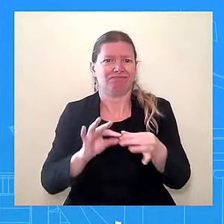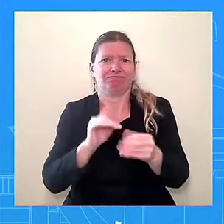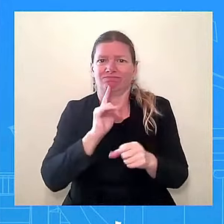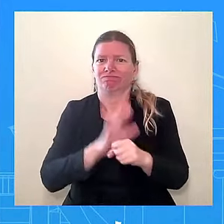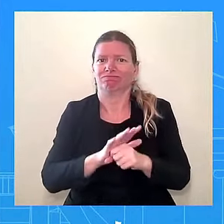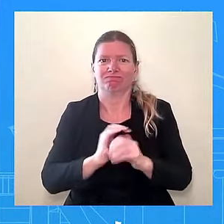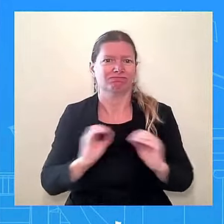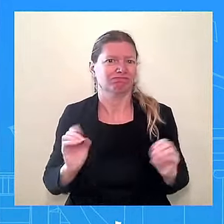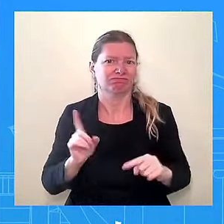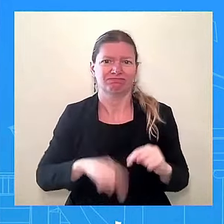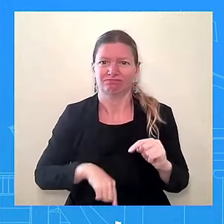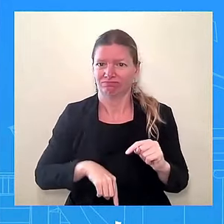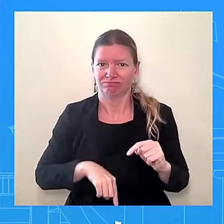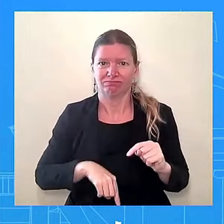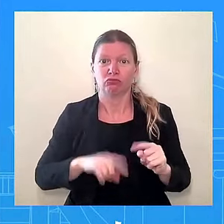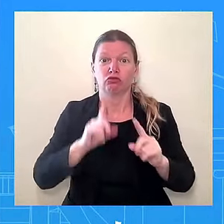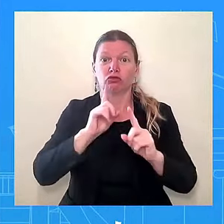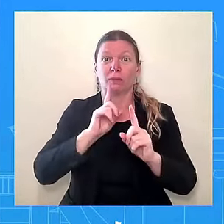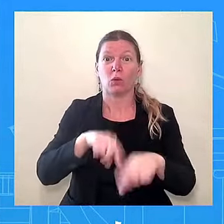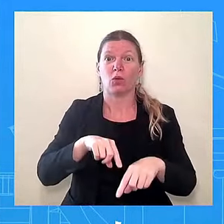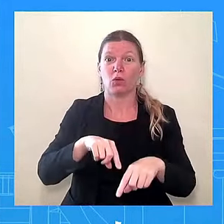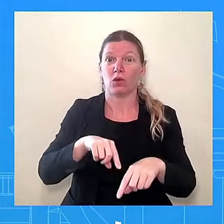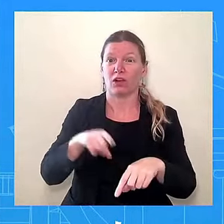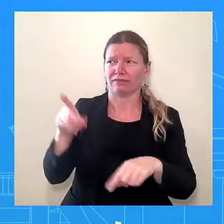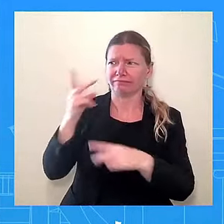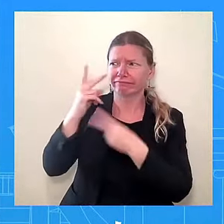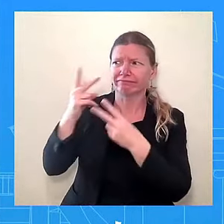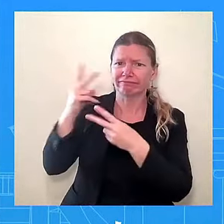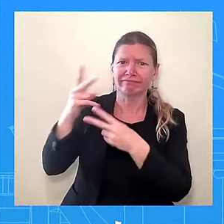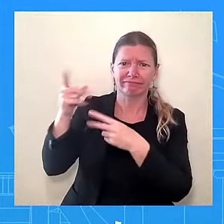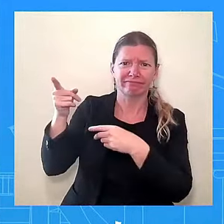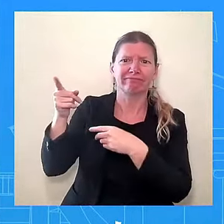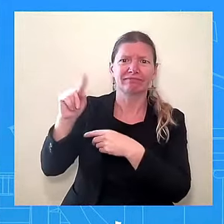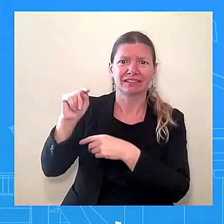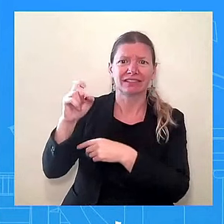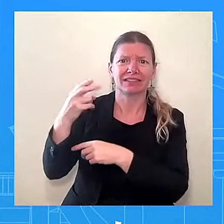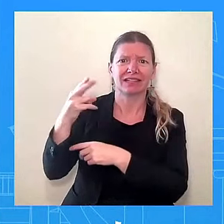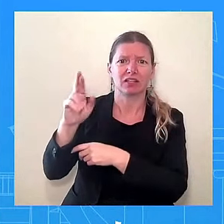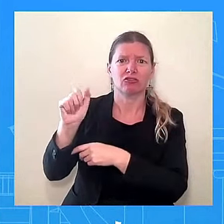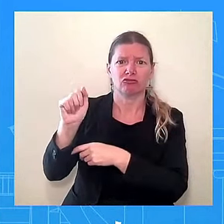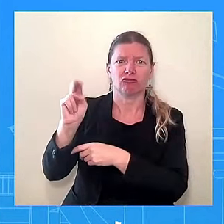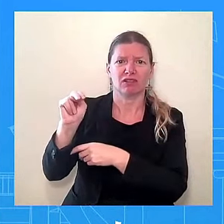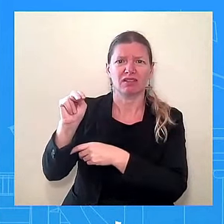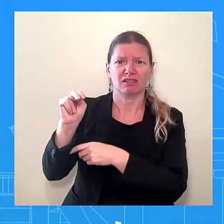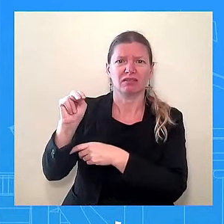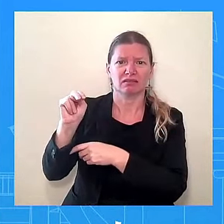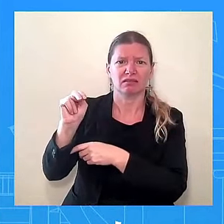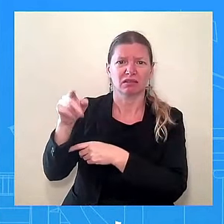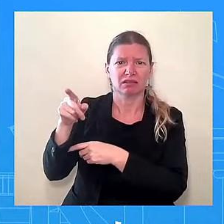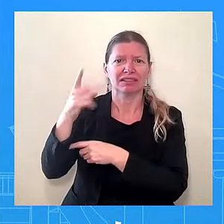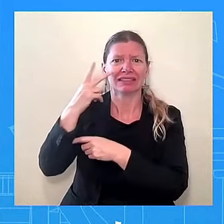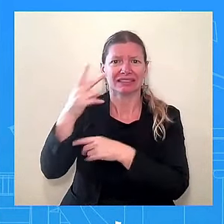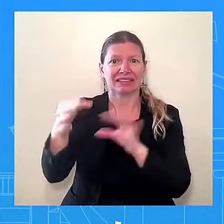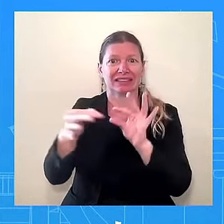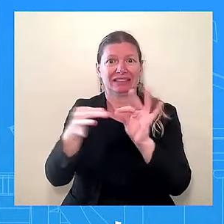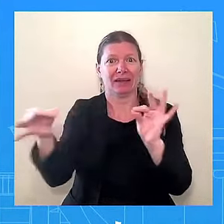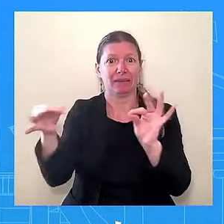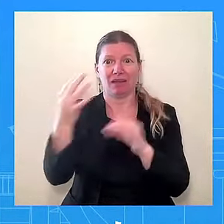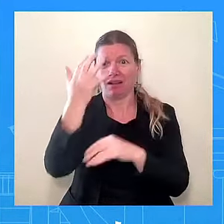of Tehran. I've seen the statement that Hamas put out. I can't confirm or verify. We have no independent confirmation.